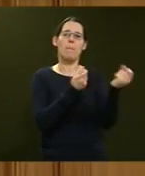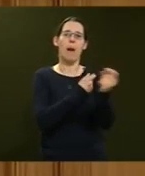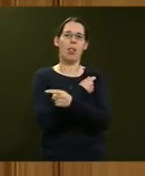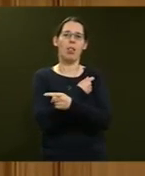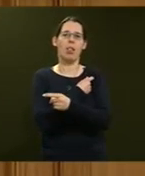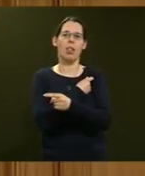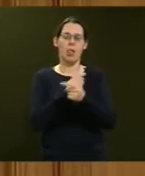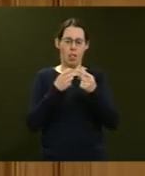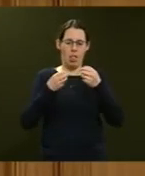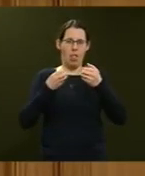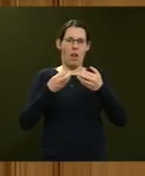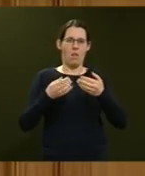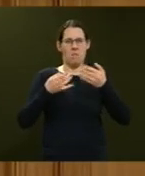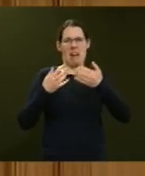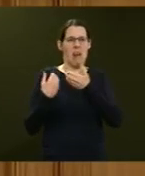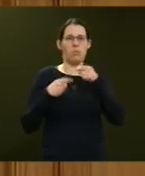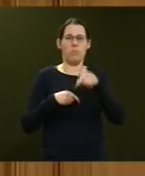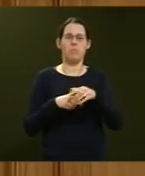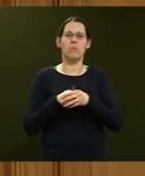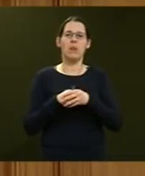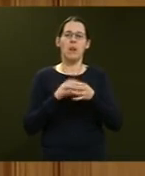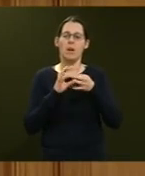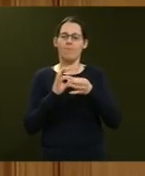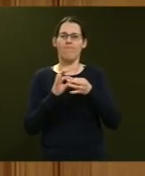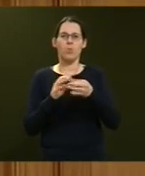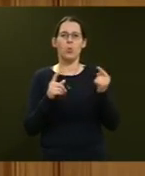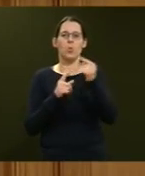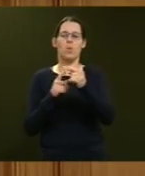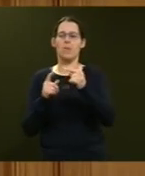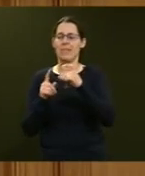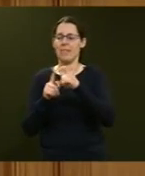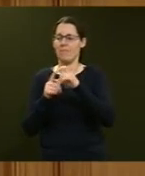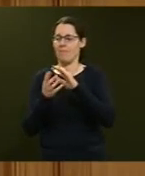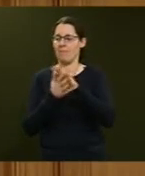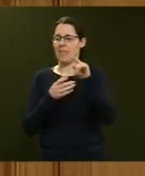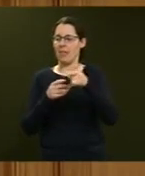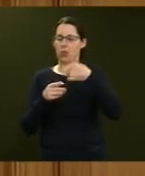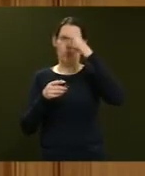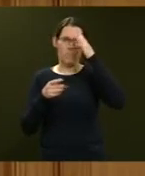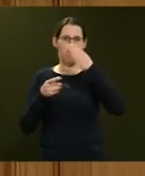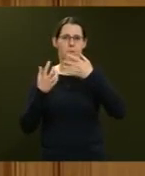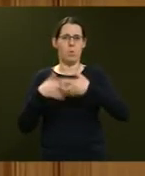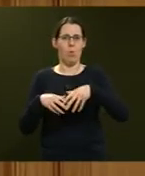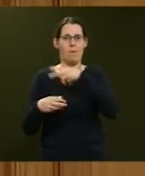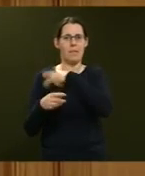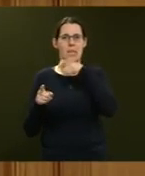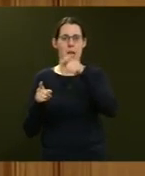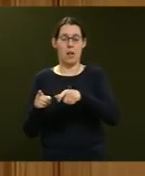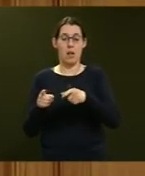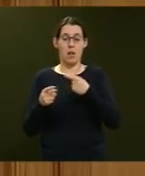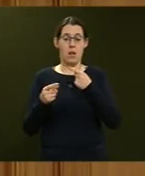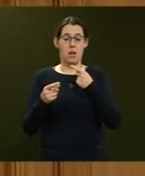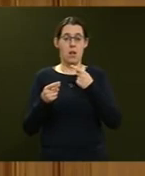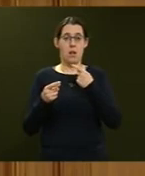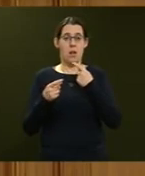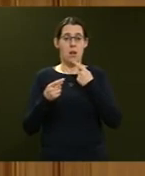Chief Technology Officer that he referred to as having been handed over to the Chief Archivist in yesterday's oral